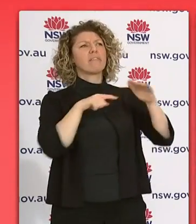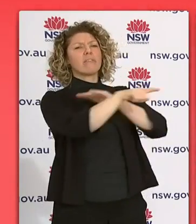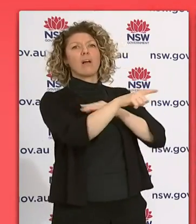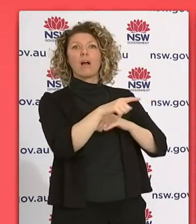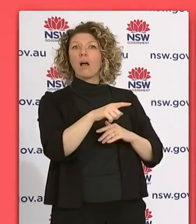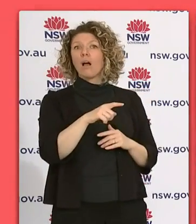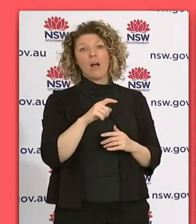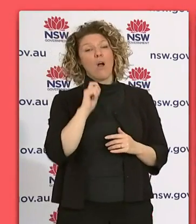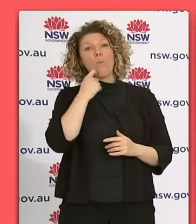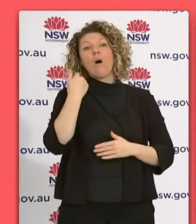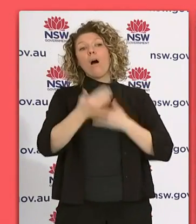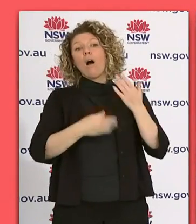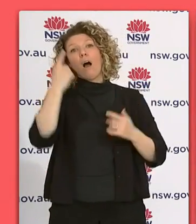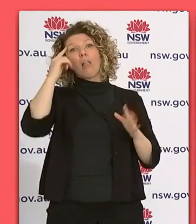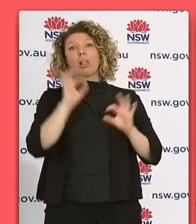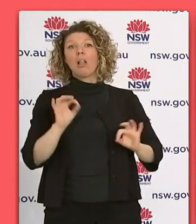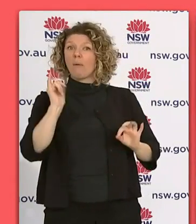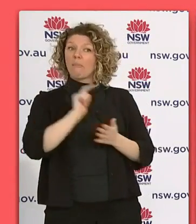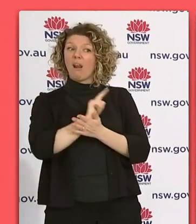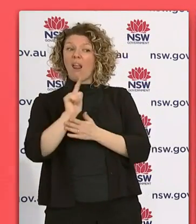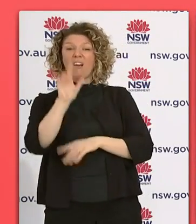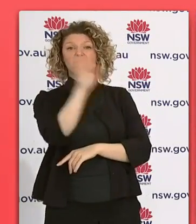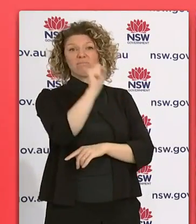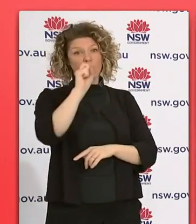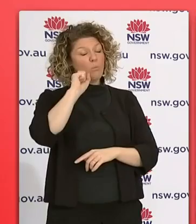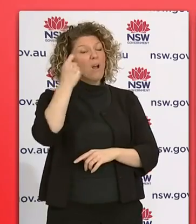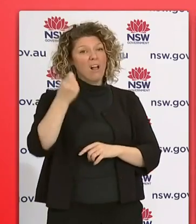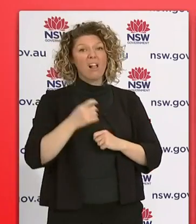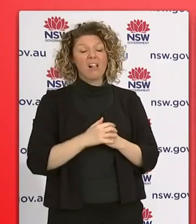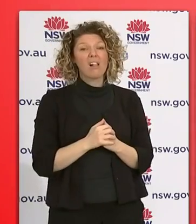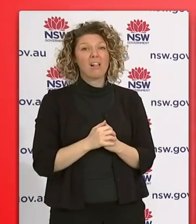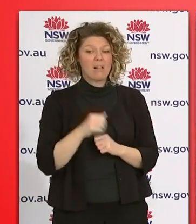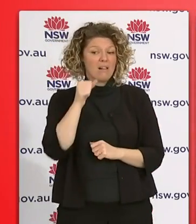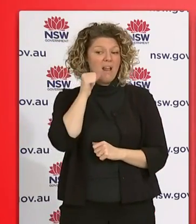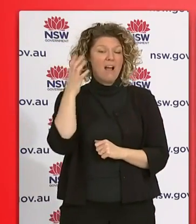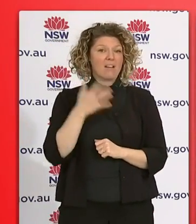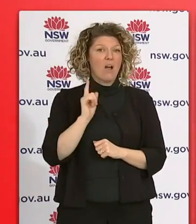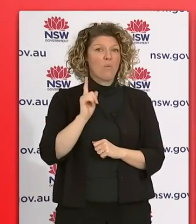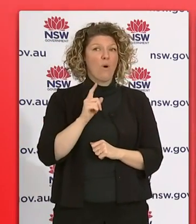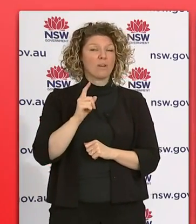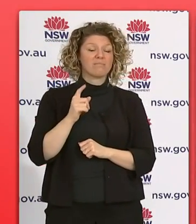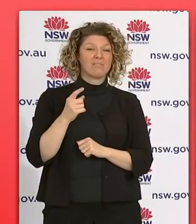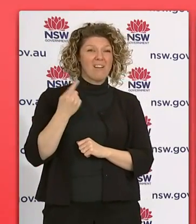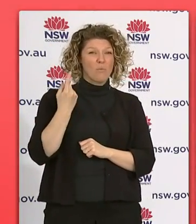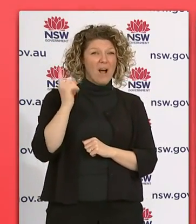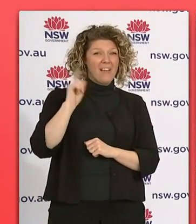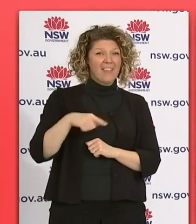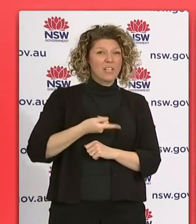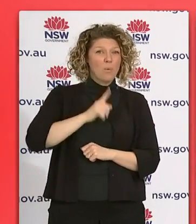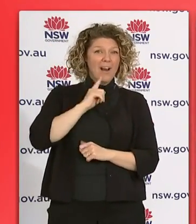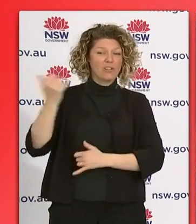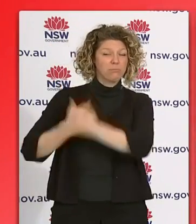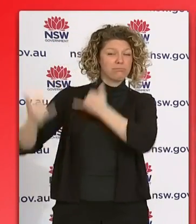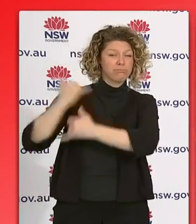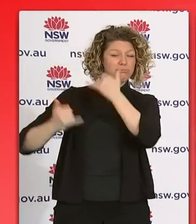through our investigations. Just overnight, police responded to 1,100-odd Crimestoppers